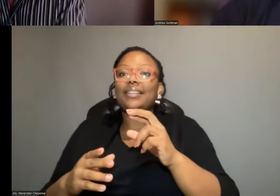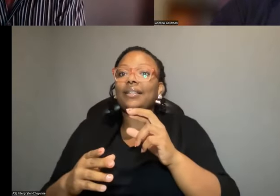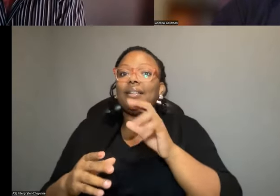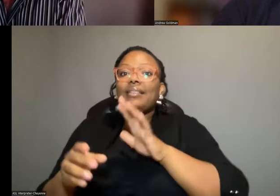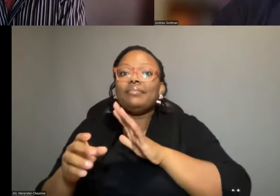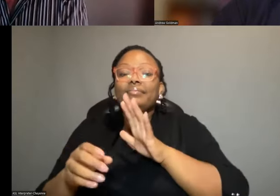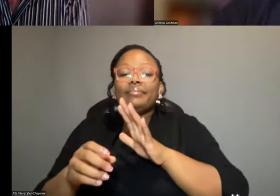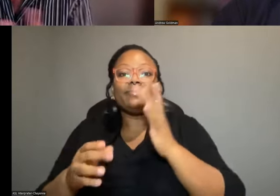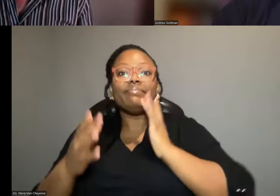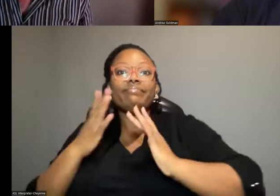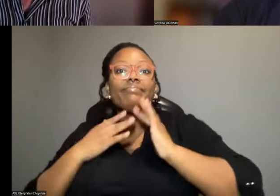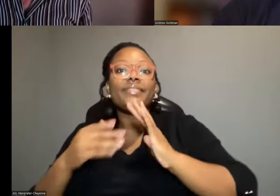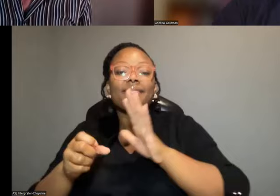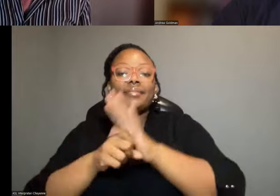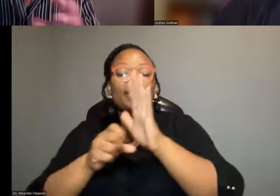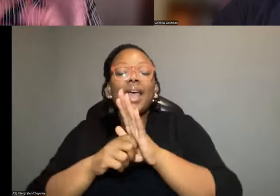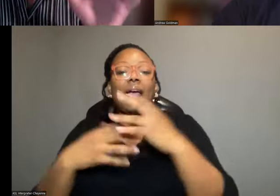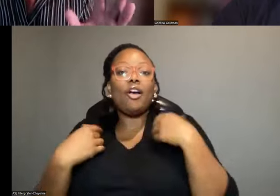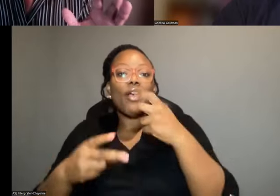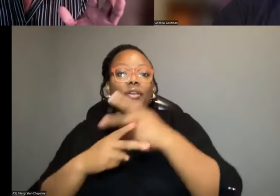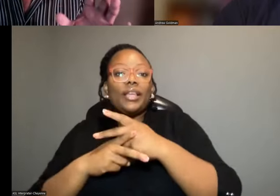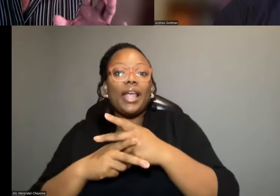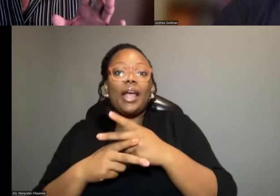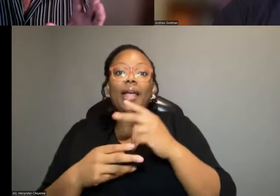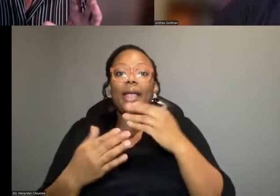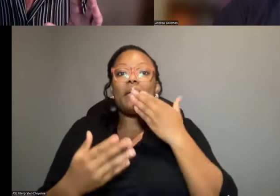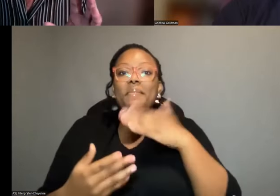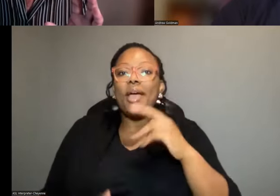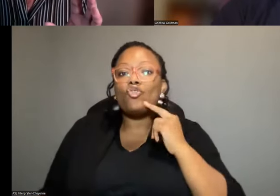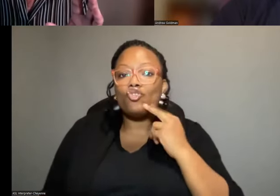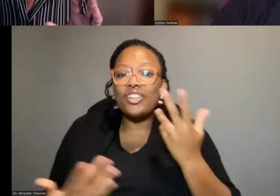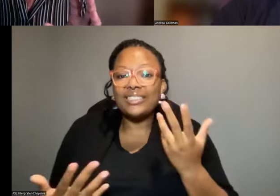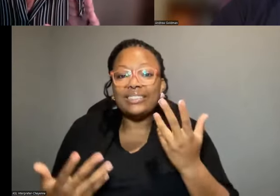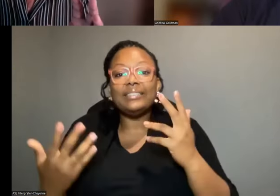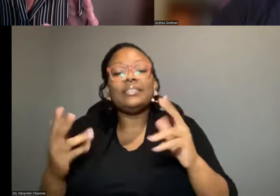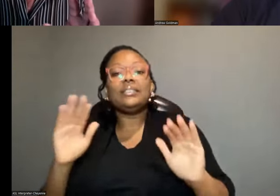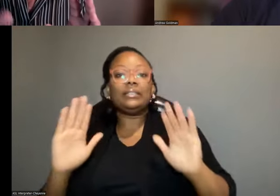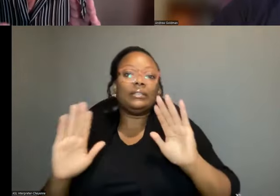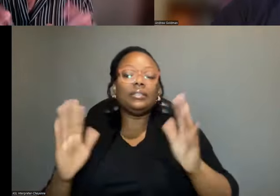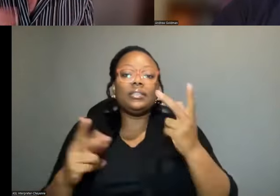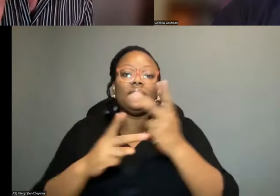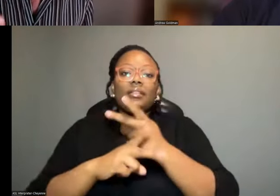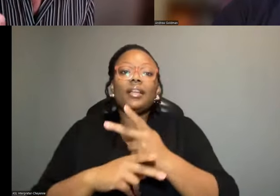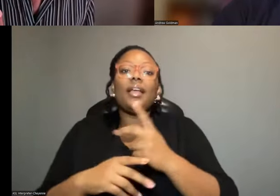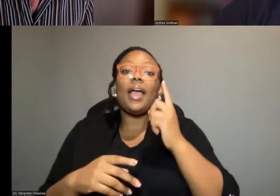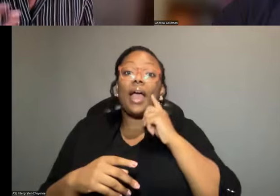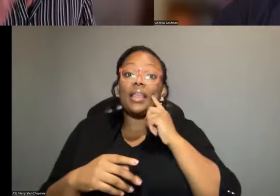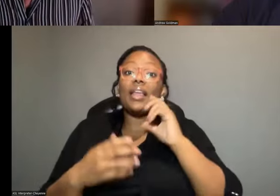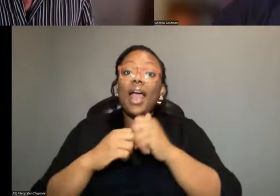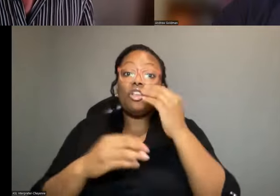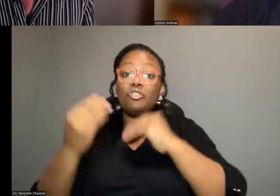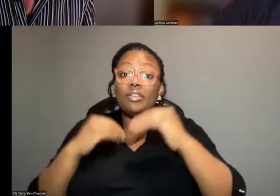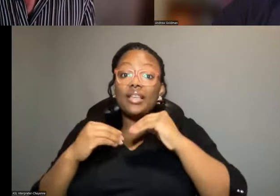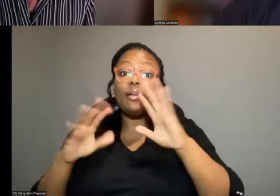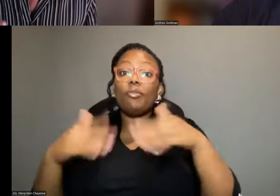care and poor nutrition? It's something that's difficult to tease out. Now, I think we can actually do that because isotope signals and other indicators of diet give us some information